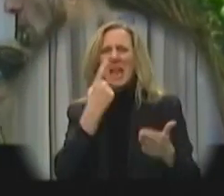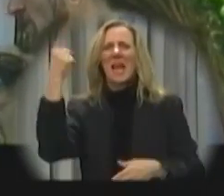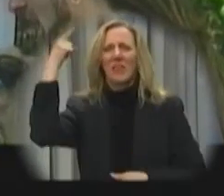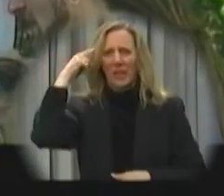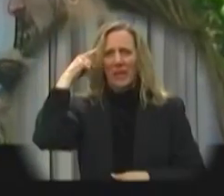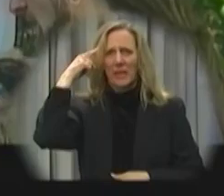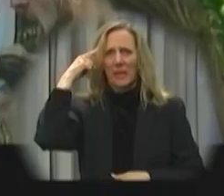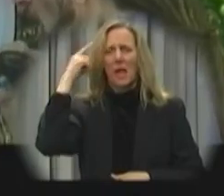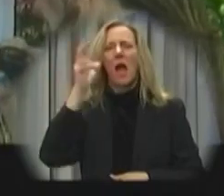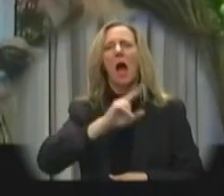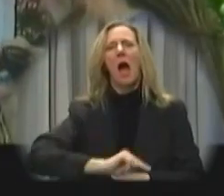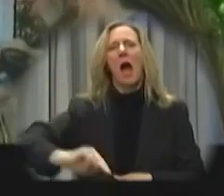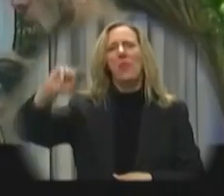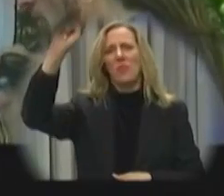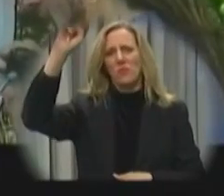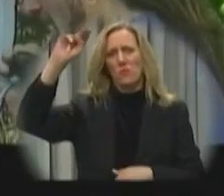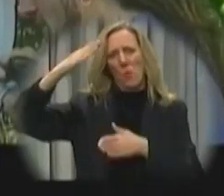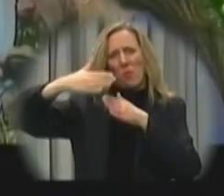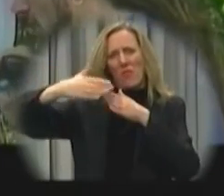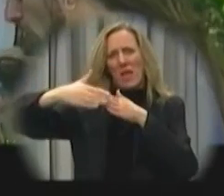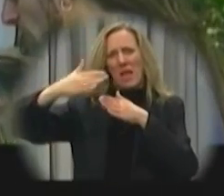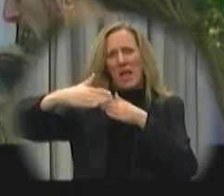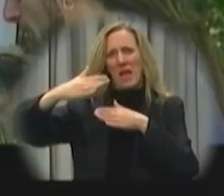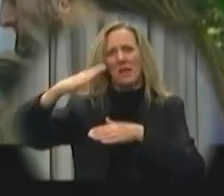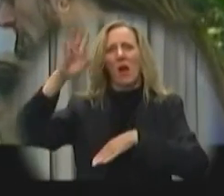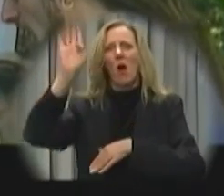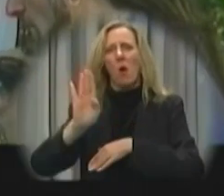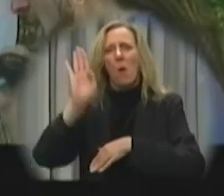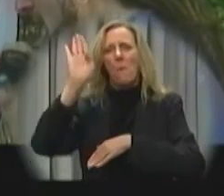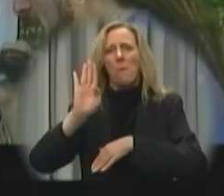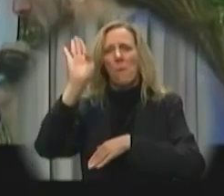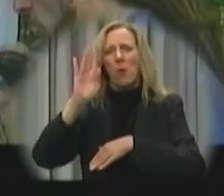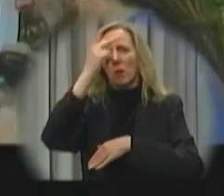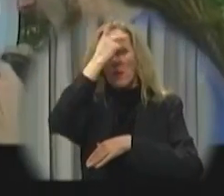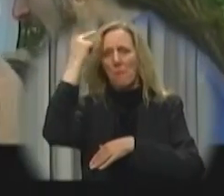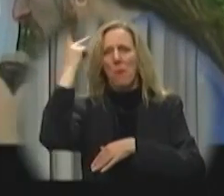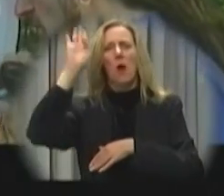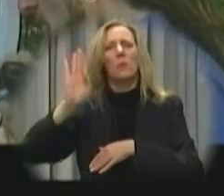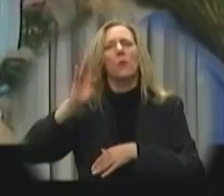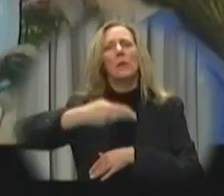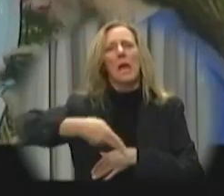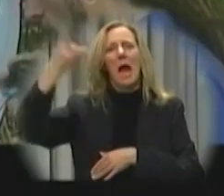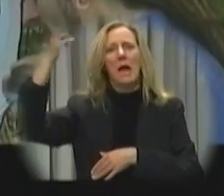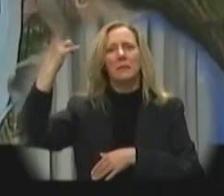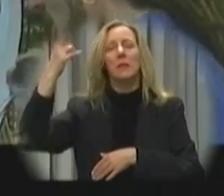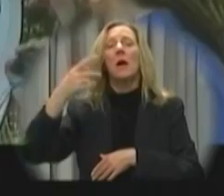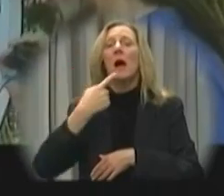a heart attack I think, on the north end of the Brooklyn promenade in Brooklyn Heights.